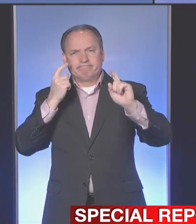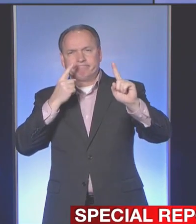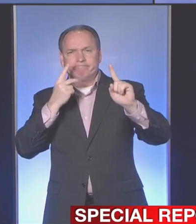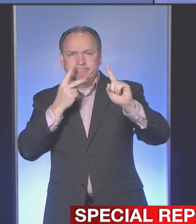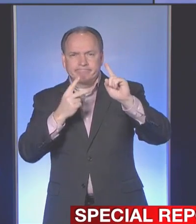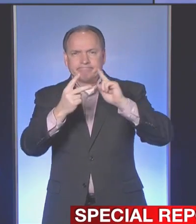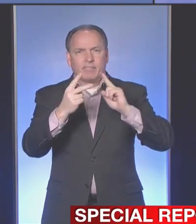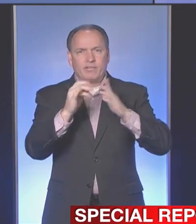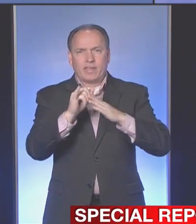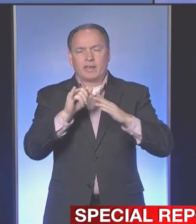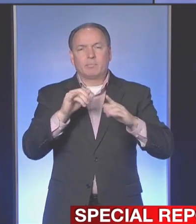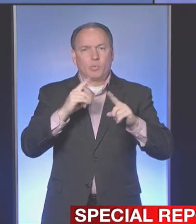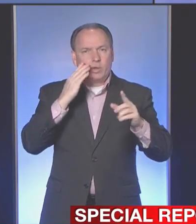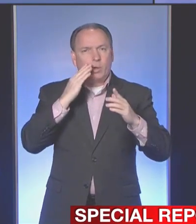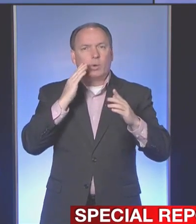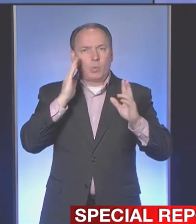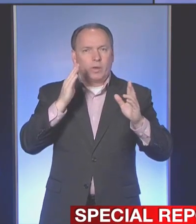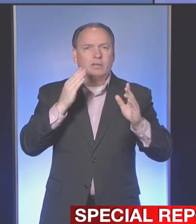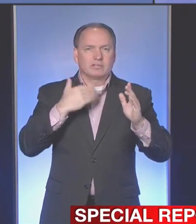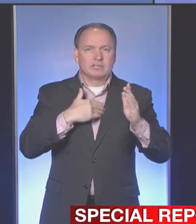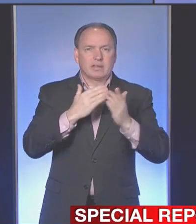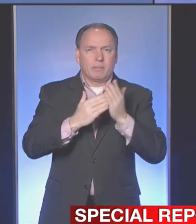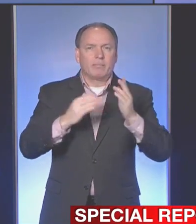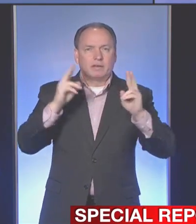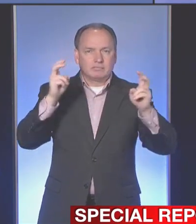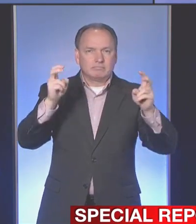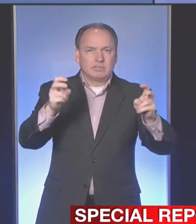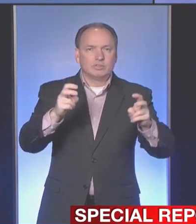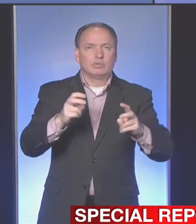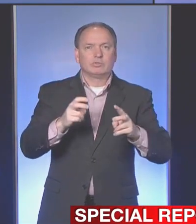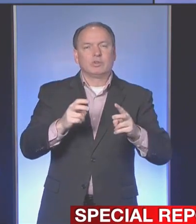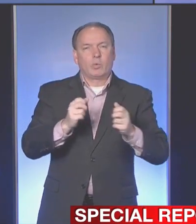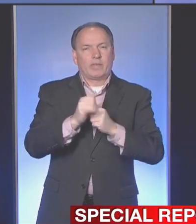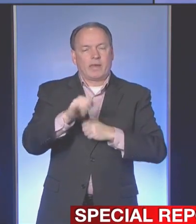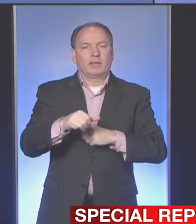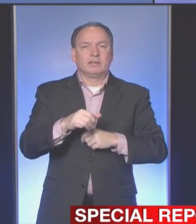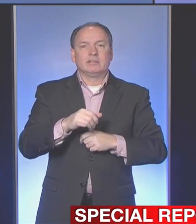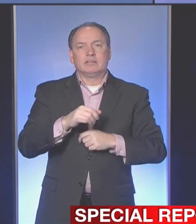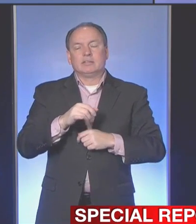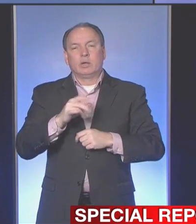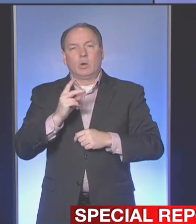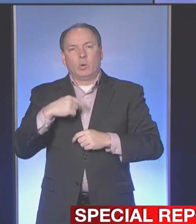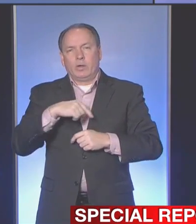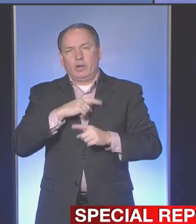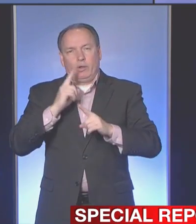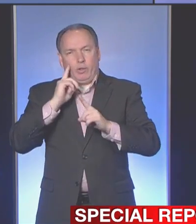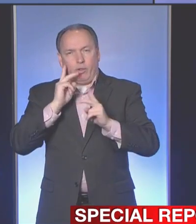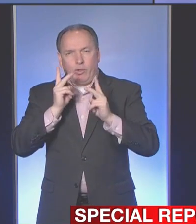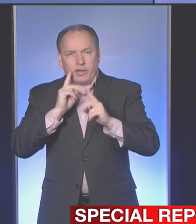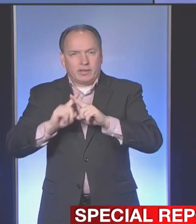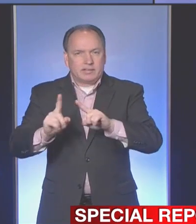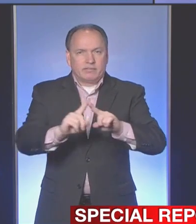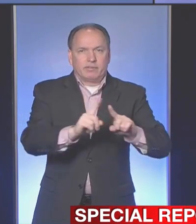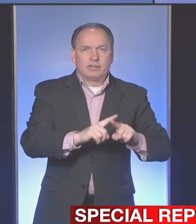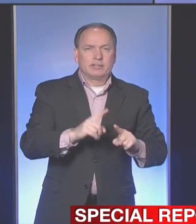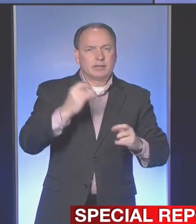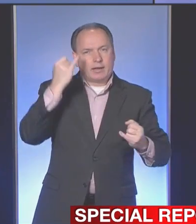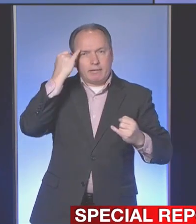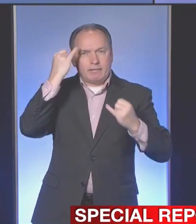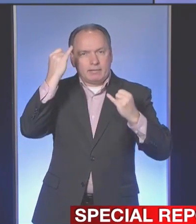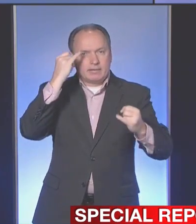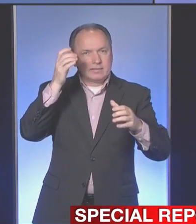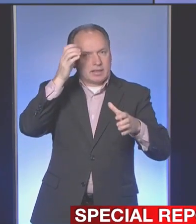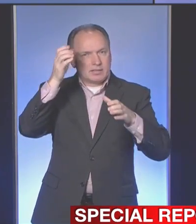issues with some of the revenue coming in. So we are, you know, looking at a number of different things that we are going to implement.